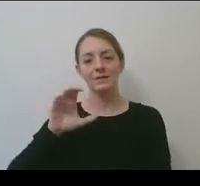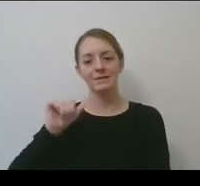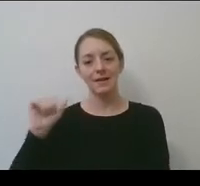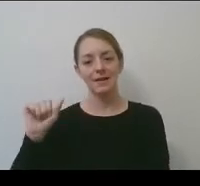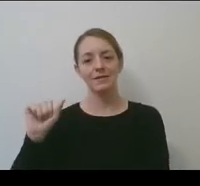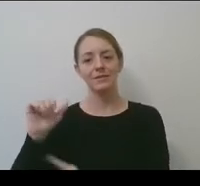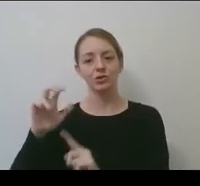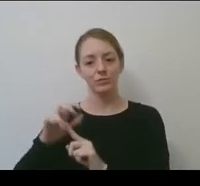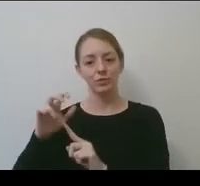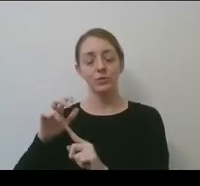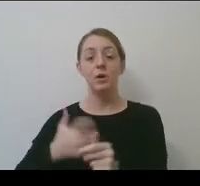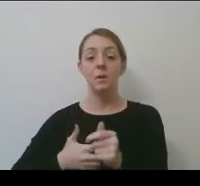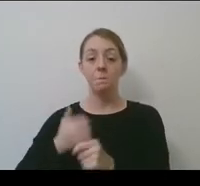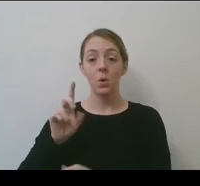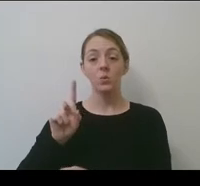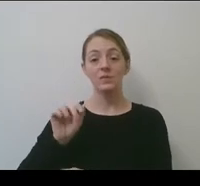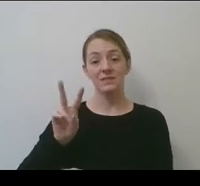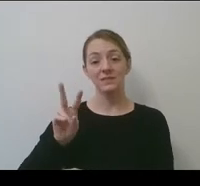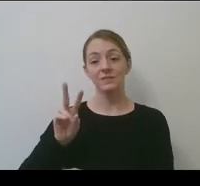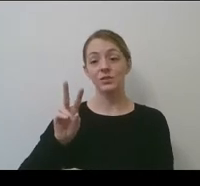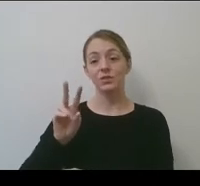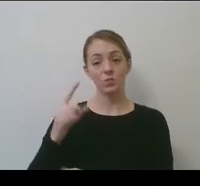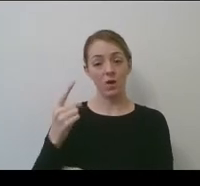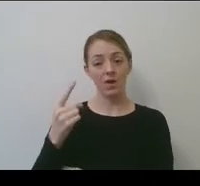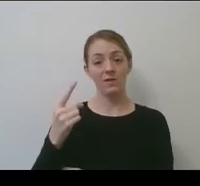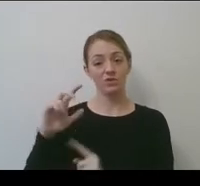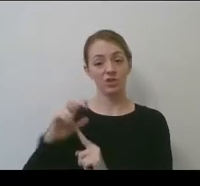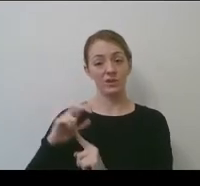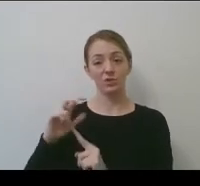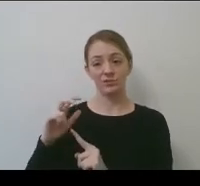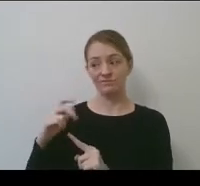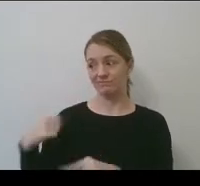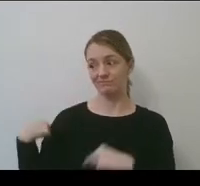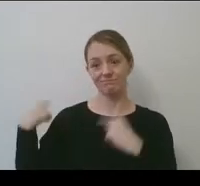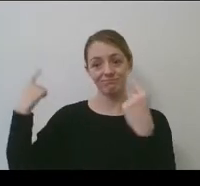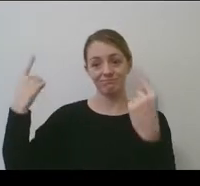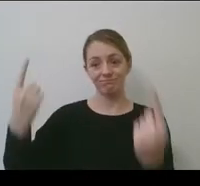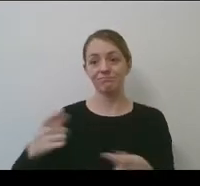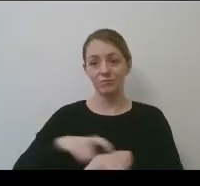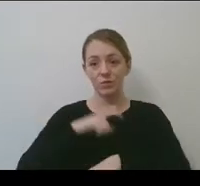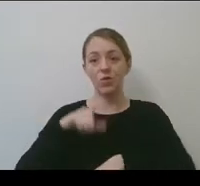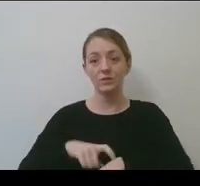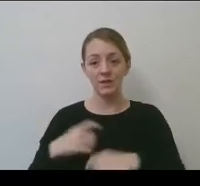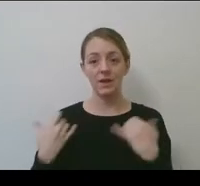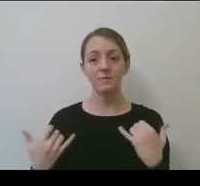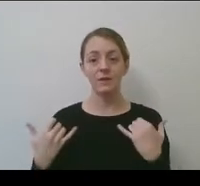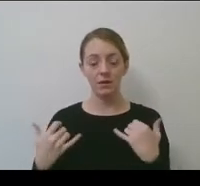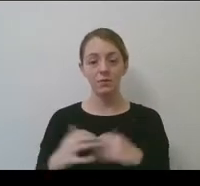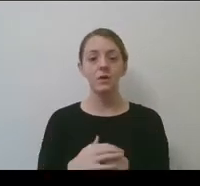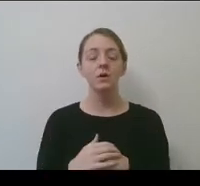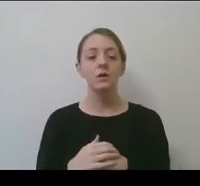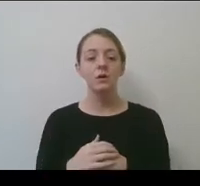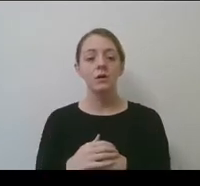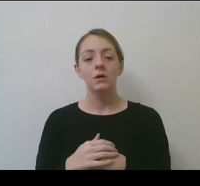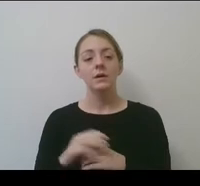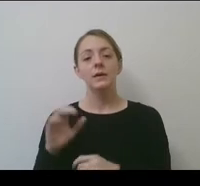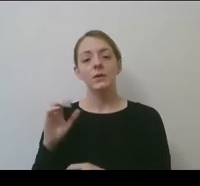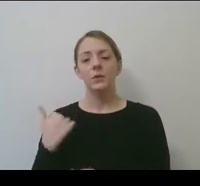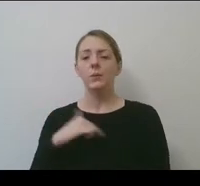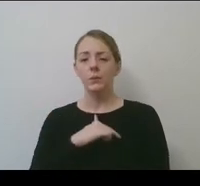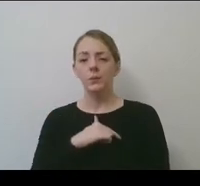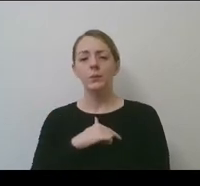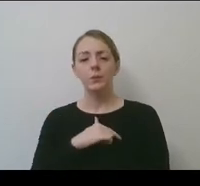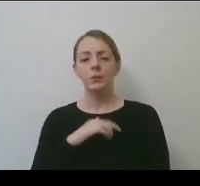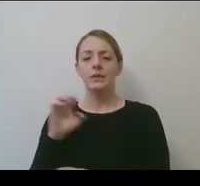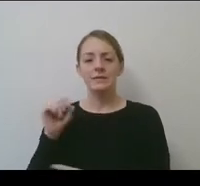most division one NCAA championships for, some time now and have really embraced, uh, working with the committees